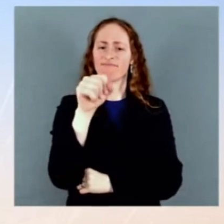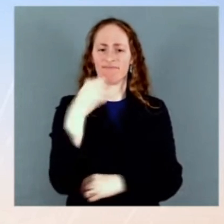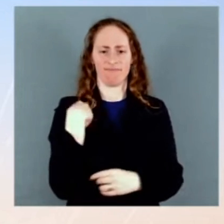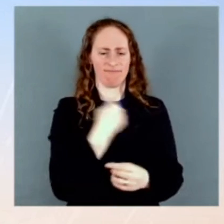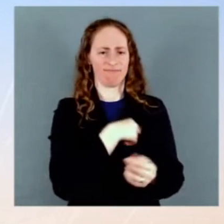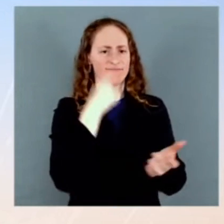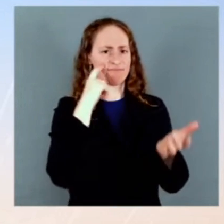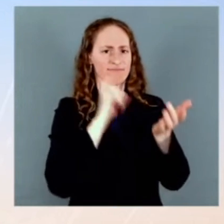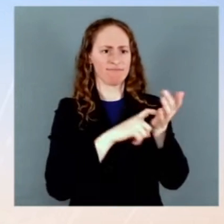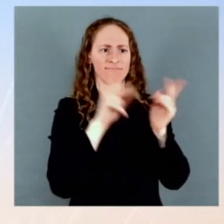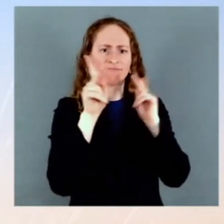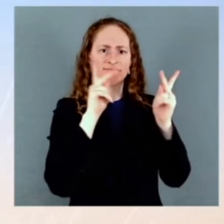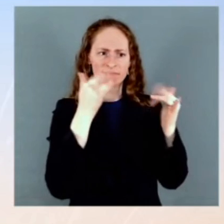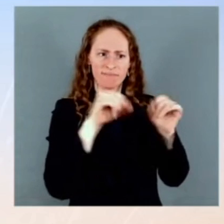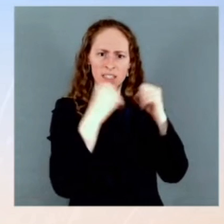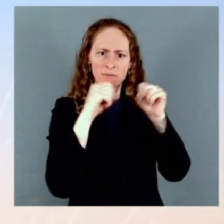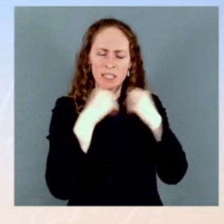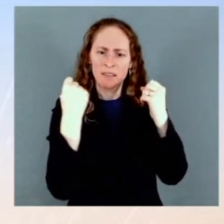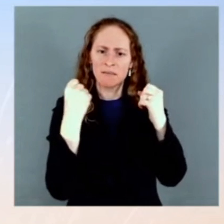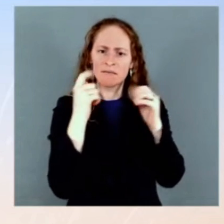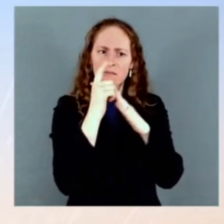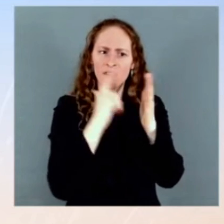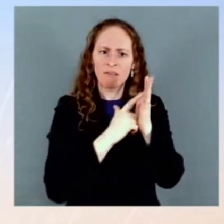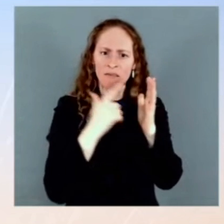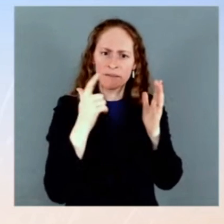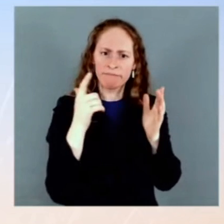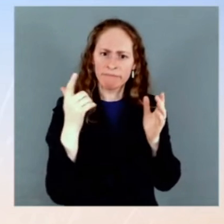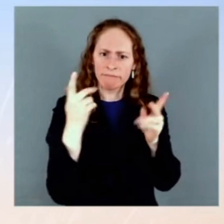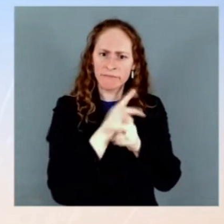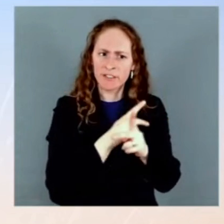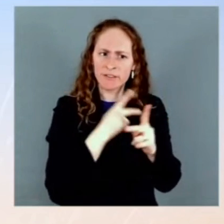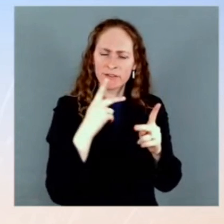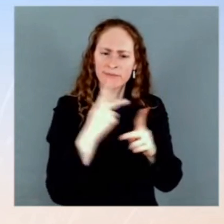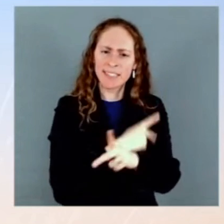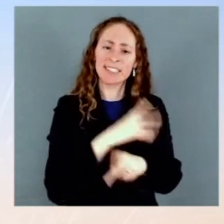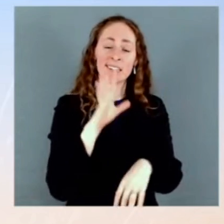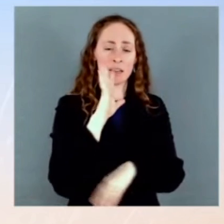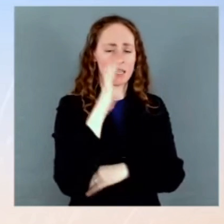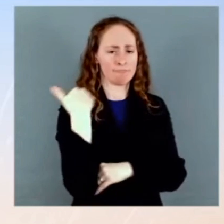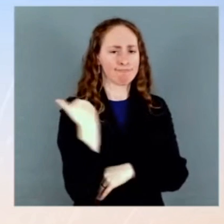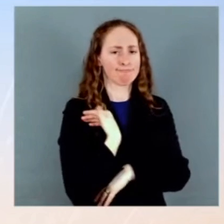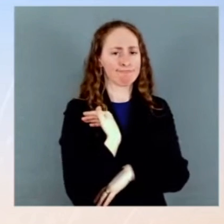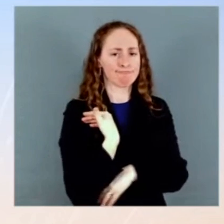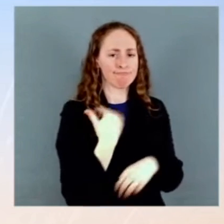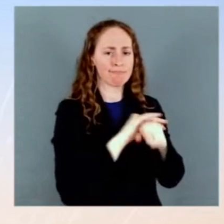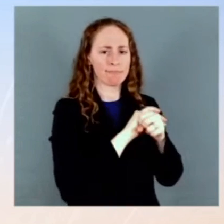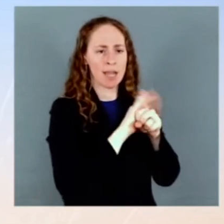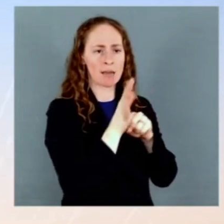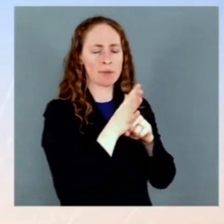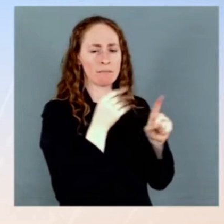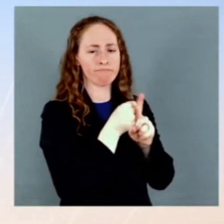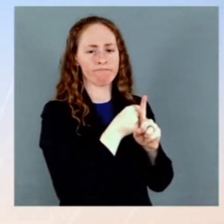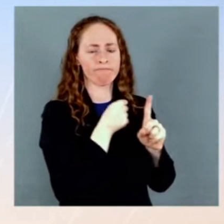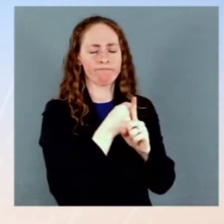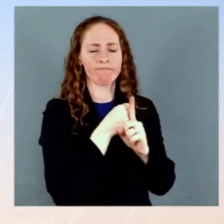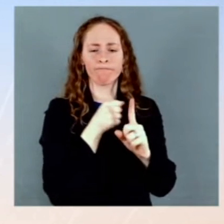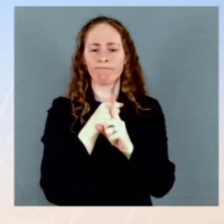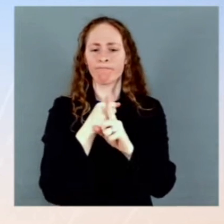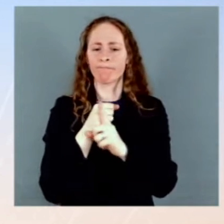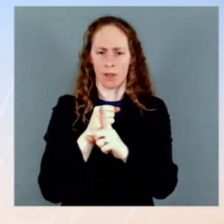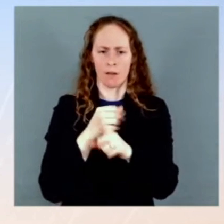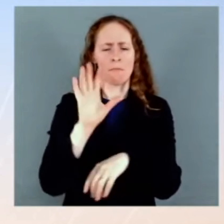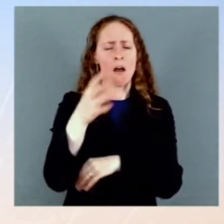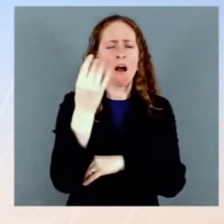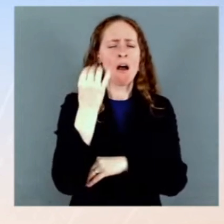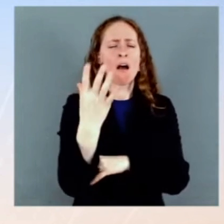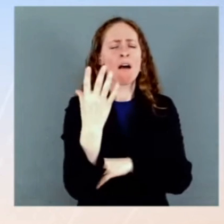local police departments and cops have the funding they need. We have also worked directly with police departments in areas where they are seeing the highest impact